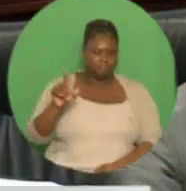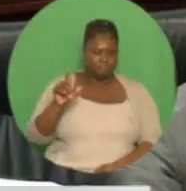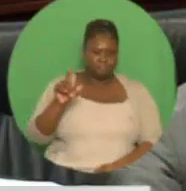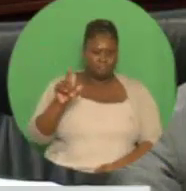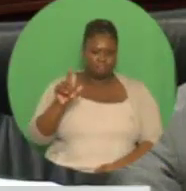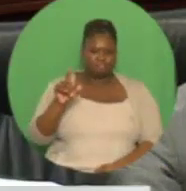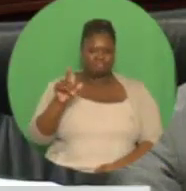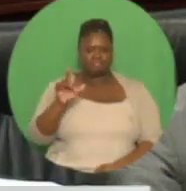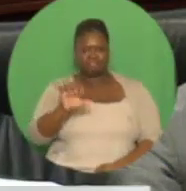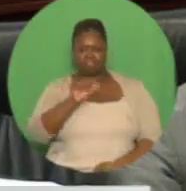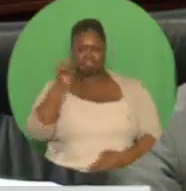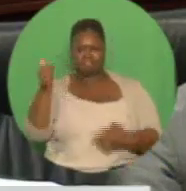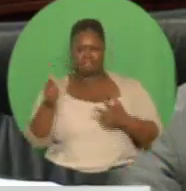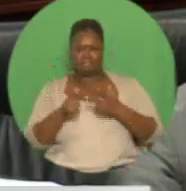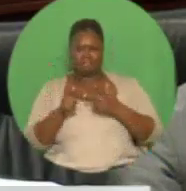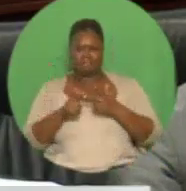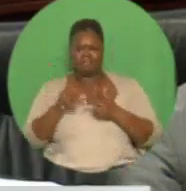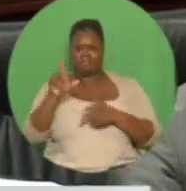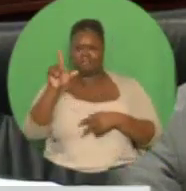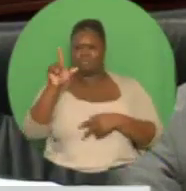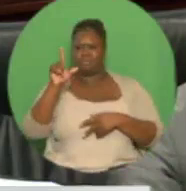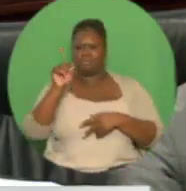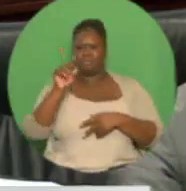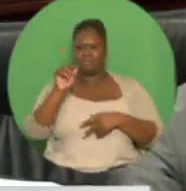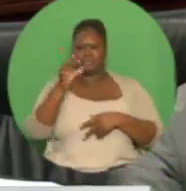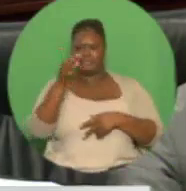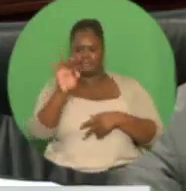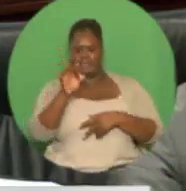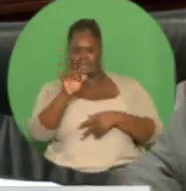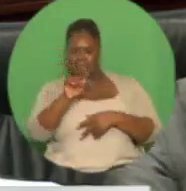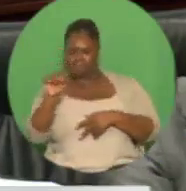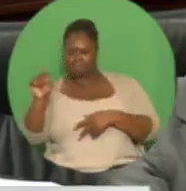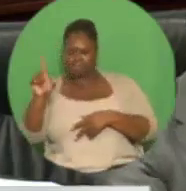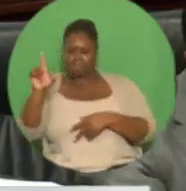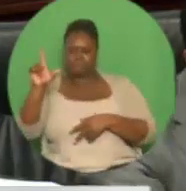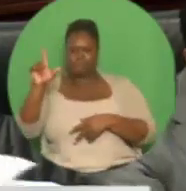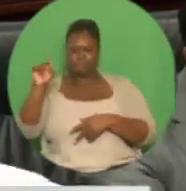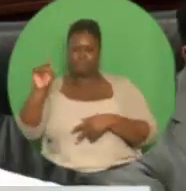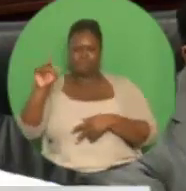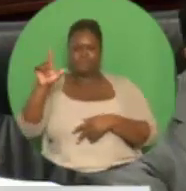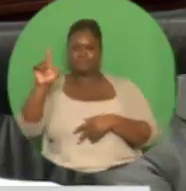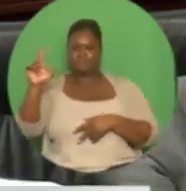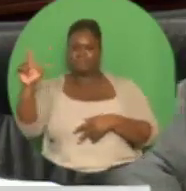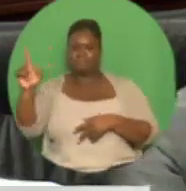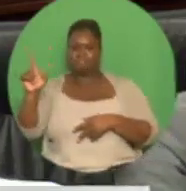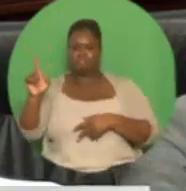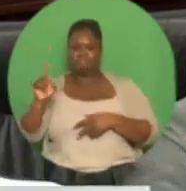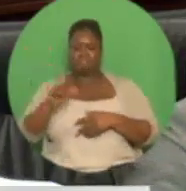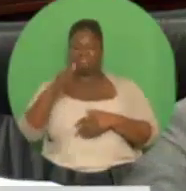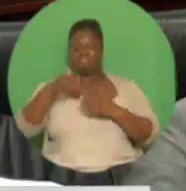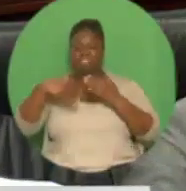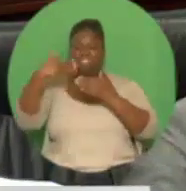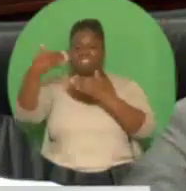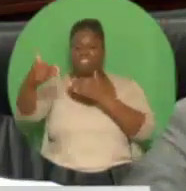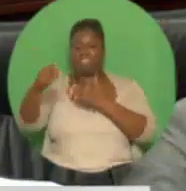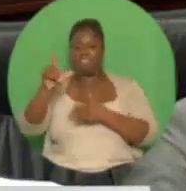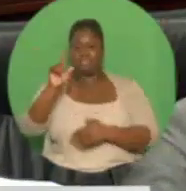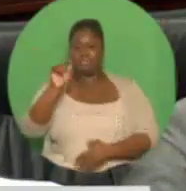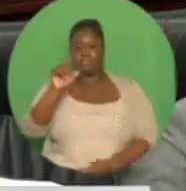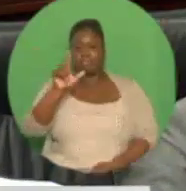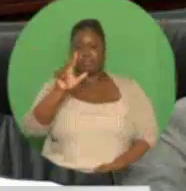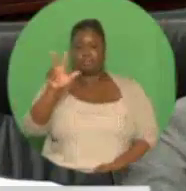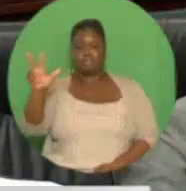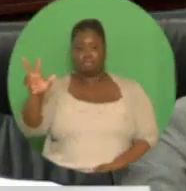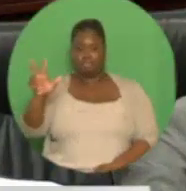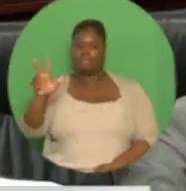2021, and future field developments will be taking place from 2023 and beyond. EOG resources